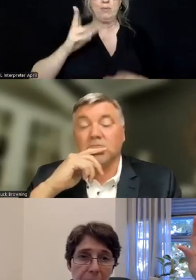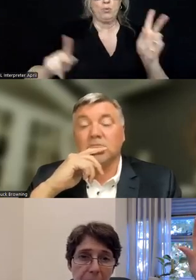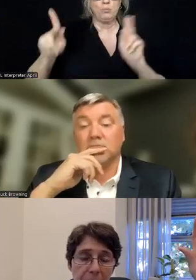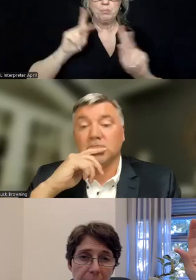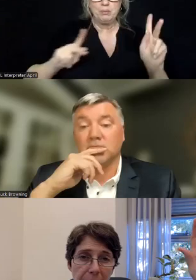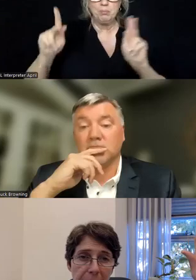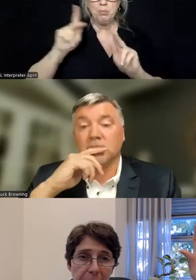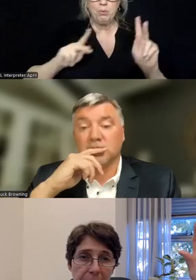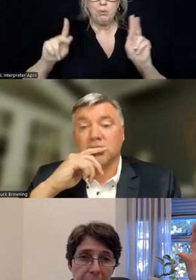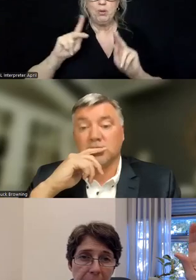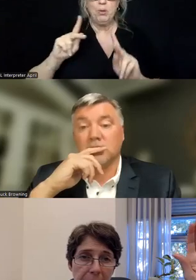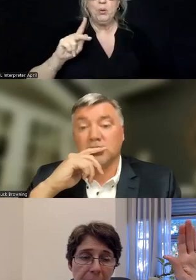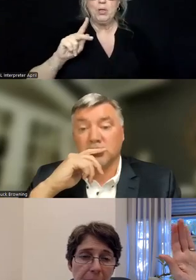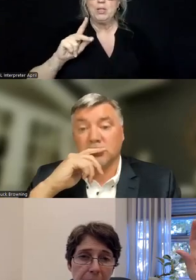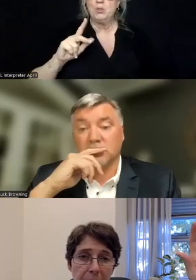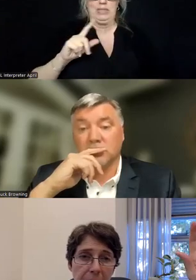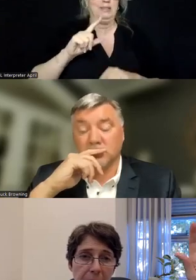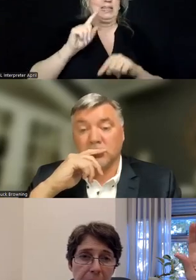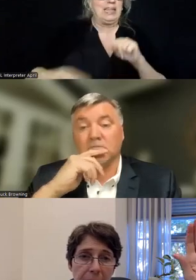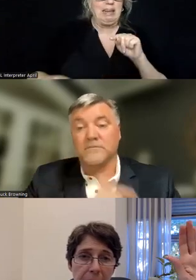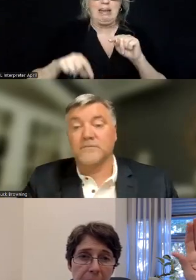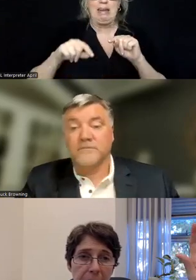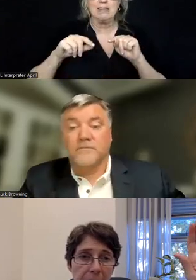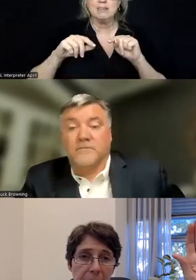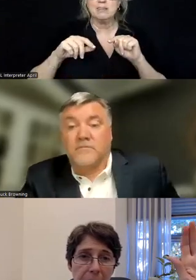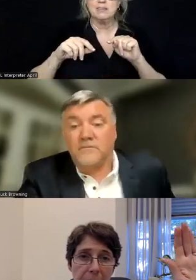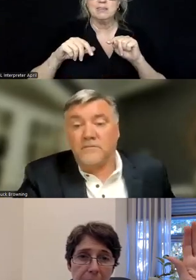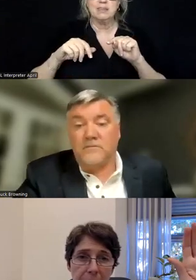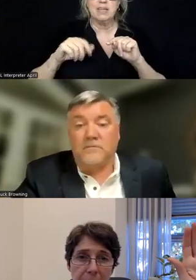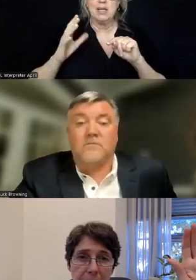who, you know, can't, that they're not acutely,